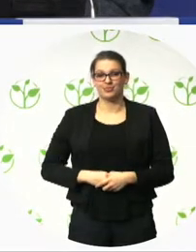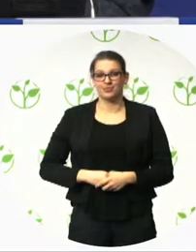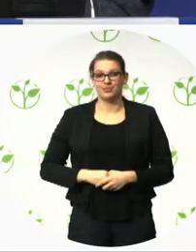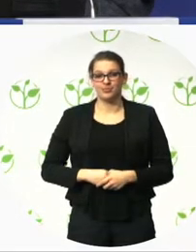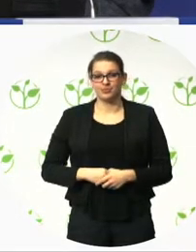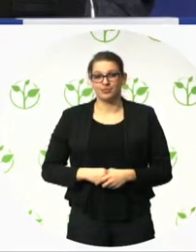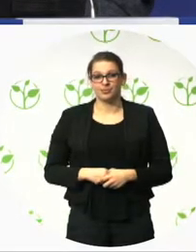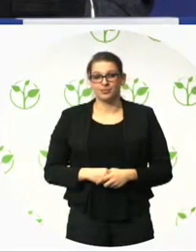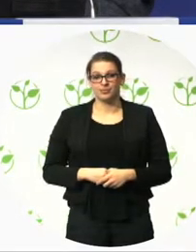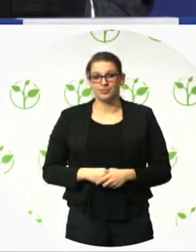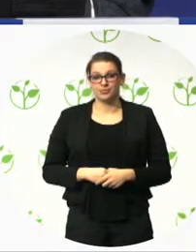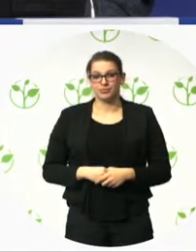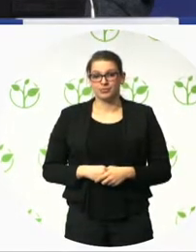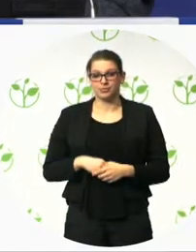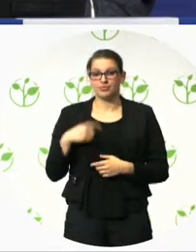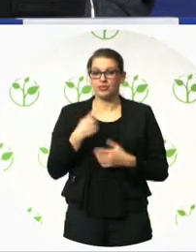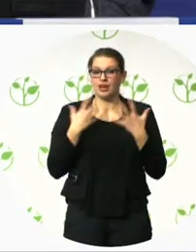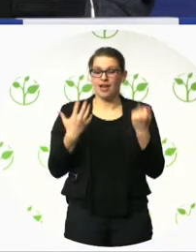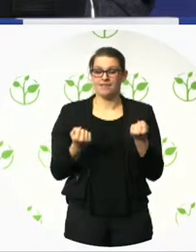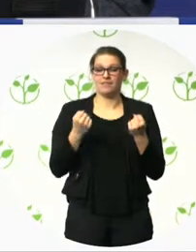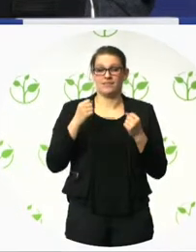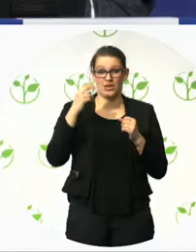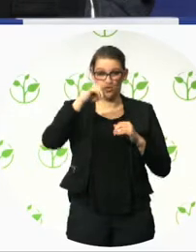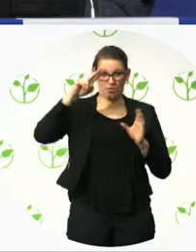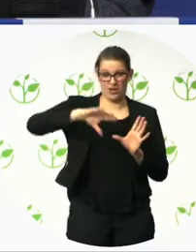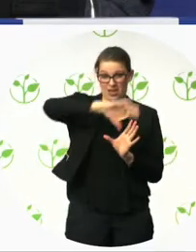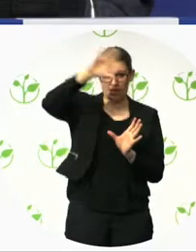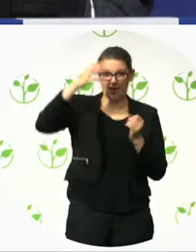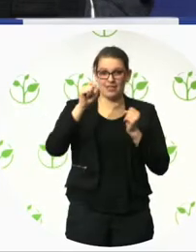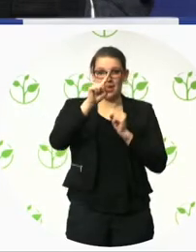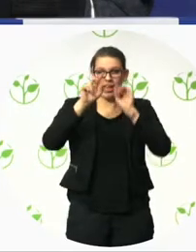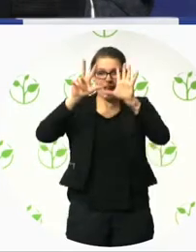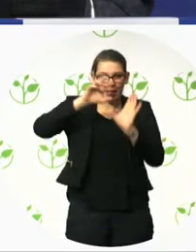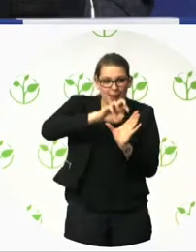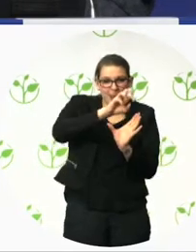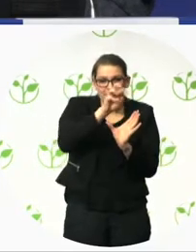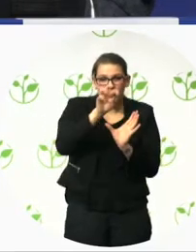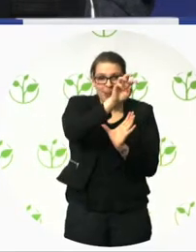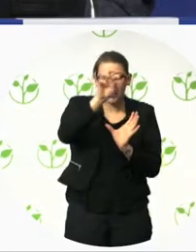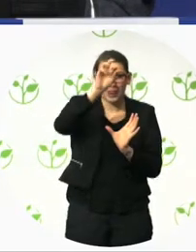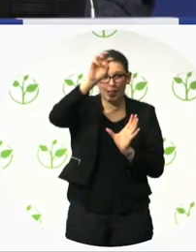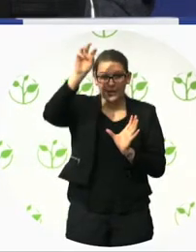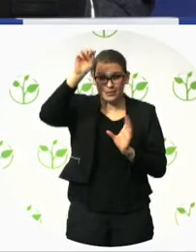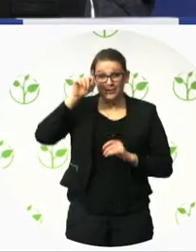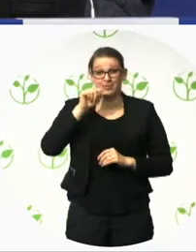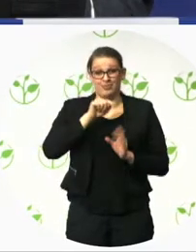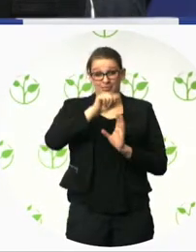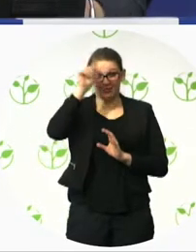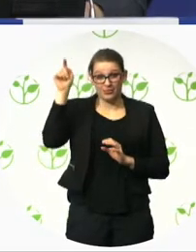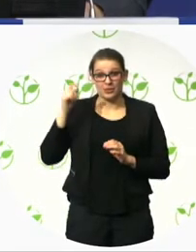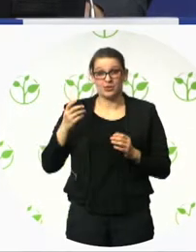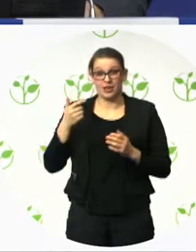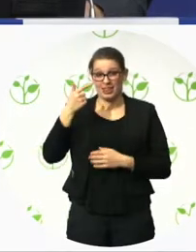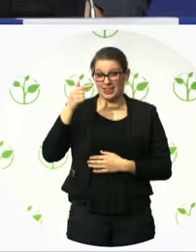interdisciplinary project. You see the map of Norway, where Telemark is in the southern part, about two hours